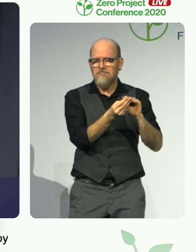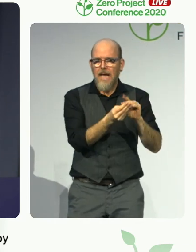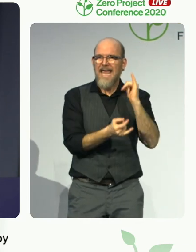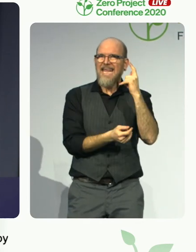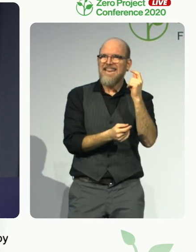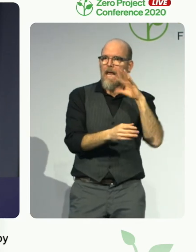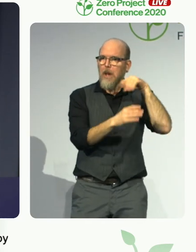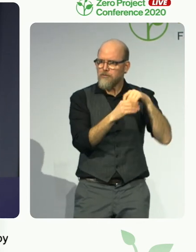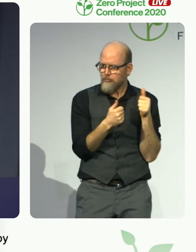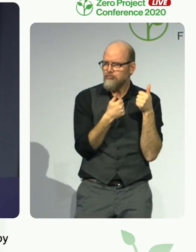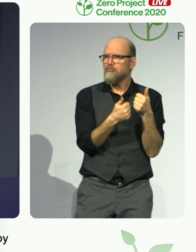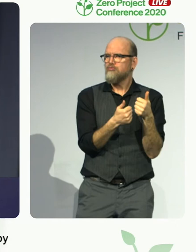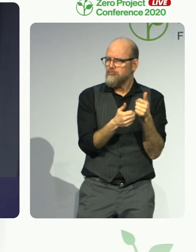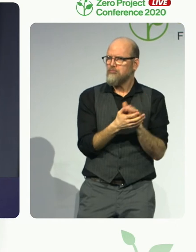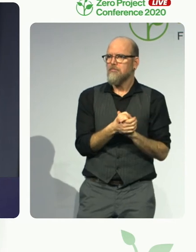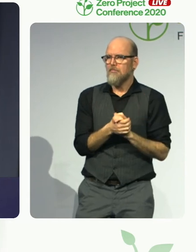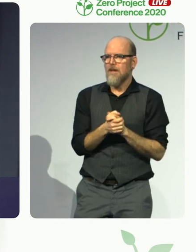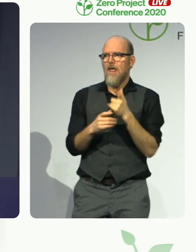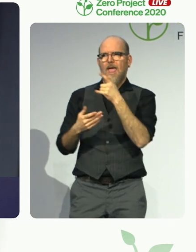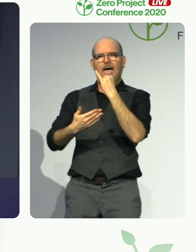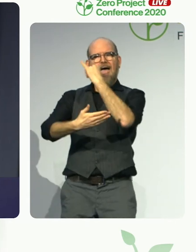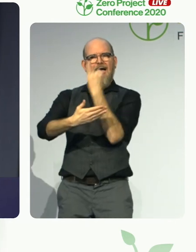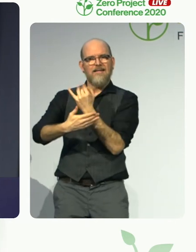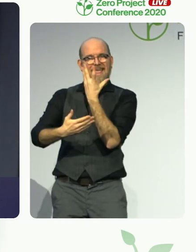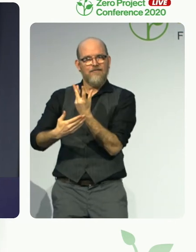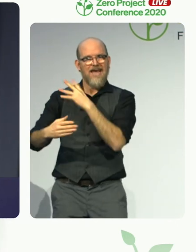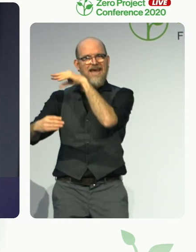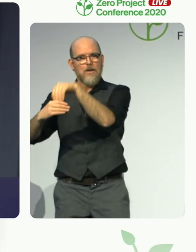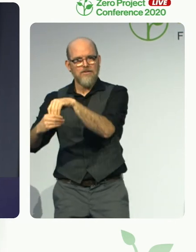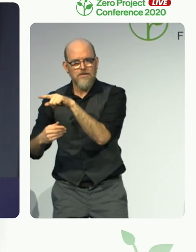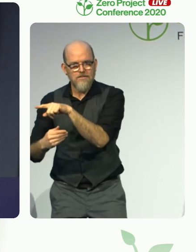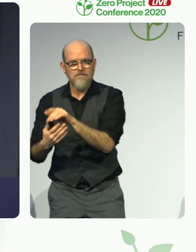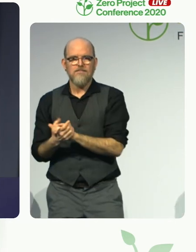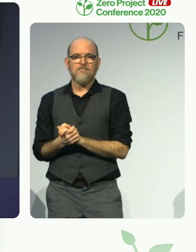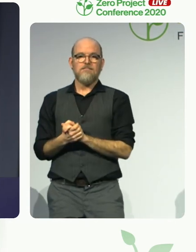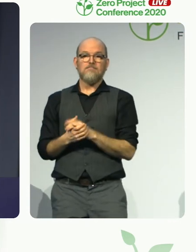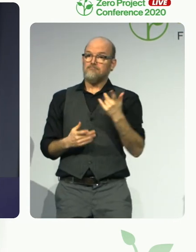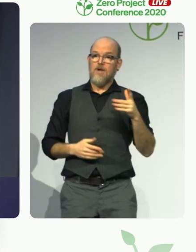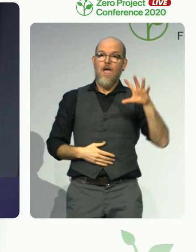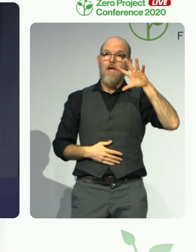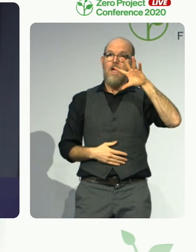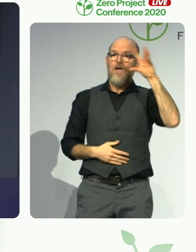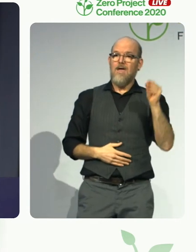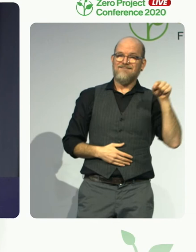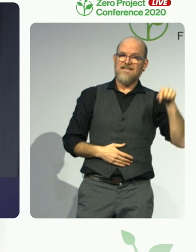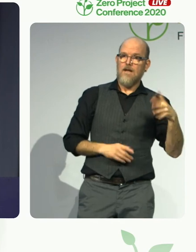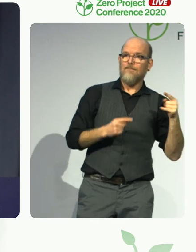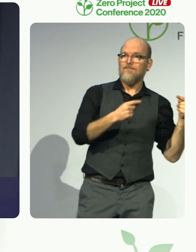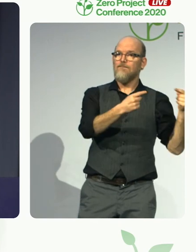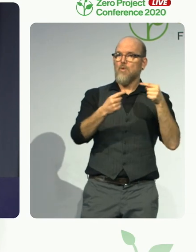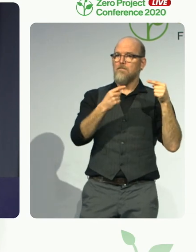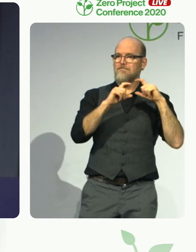the Africa Forum. And last but not least, and thanks to the President of the Austrian Parliament,